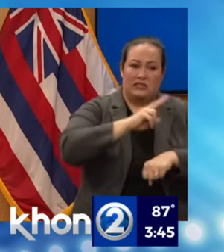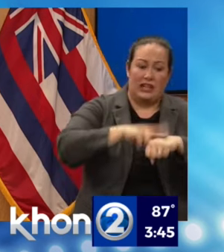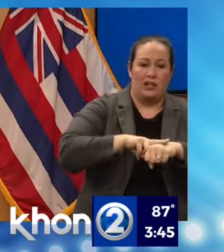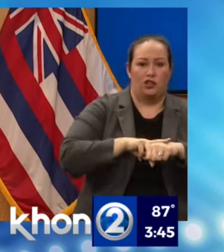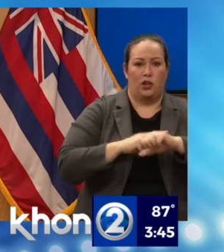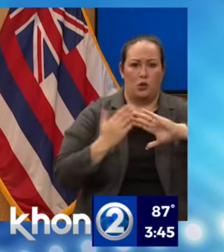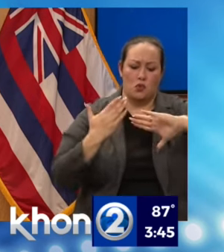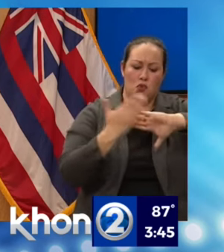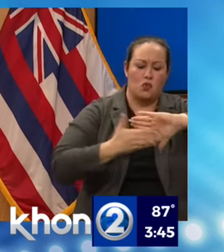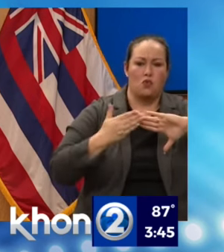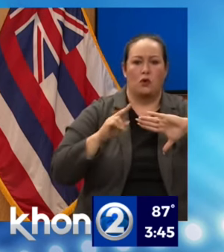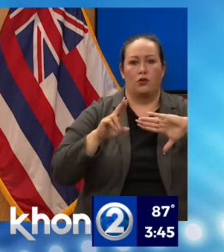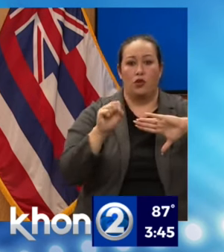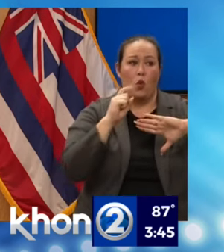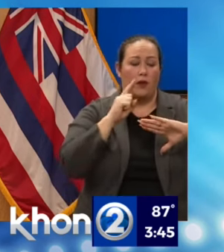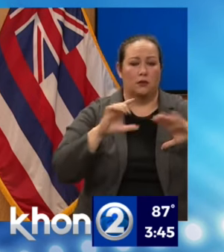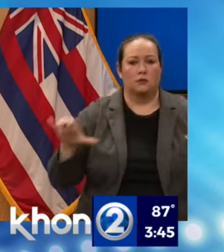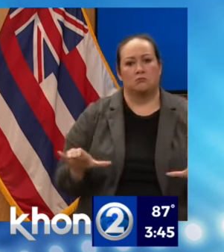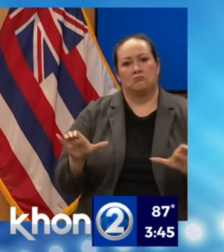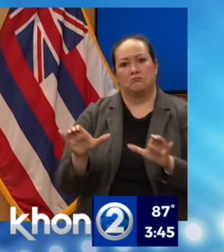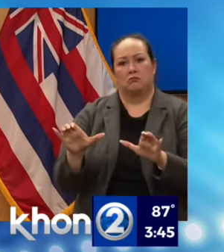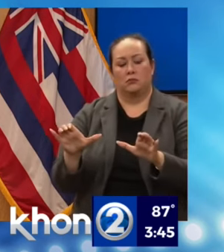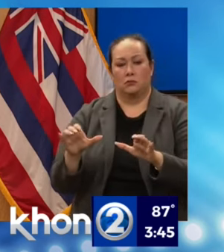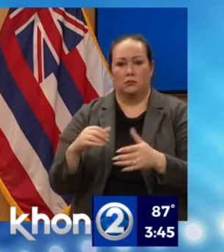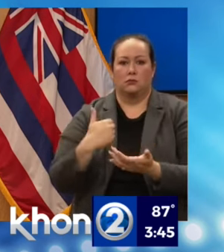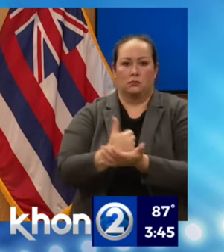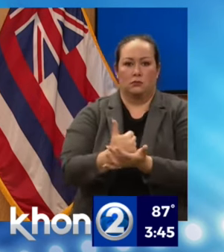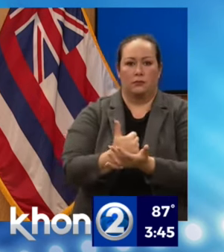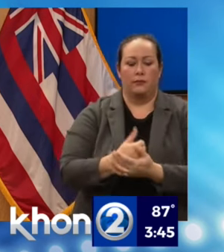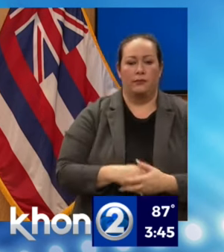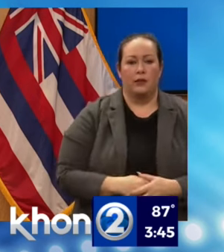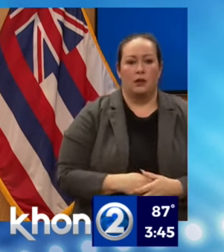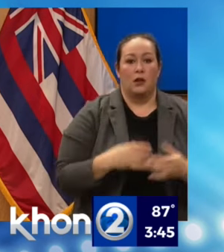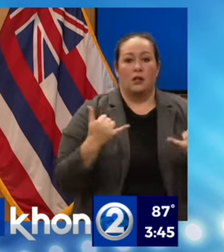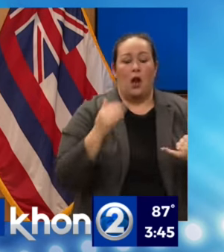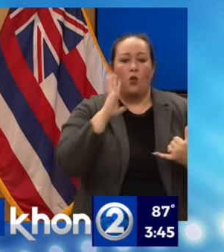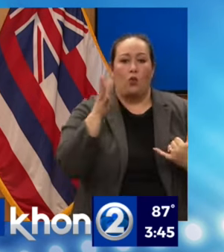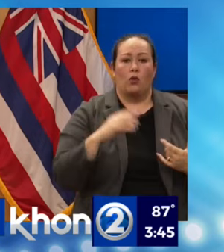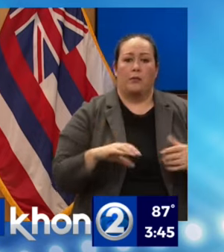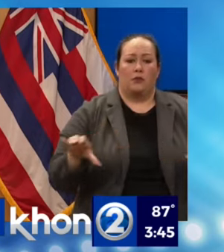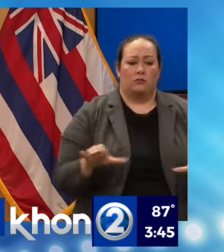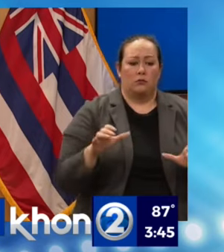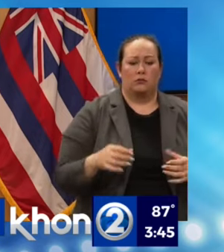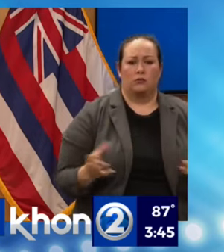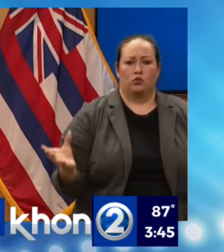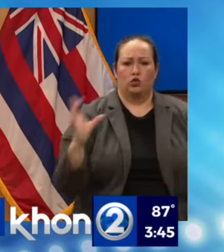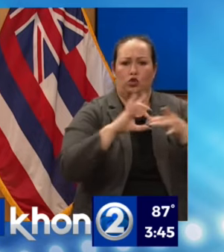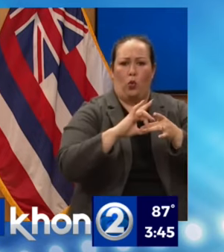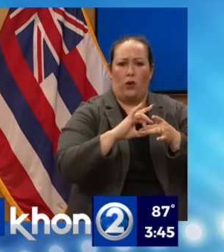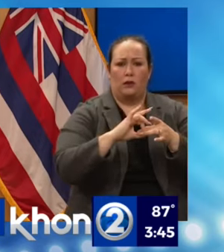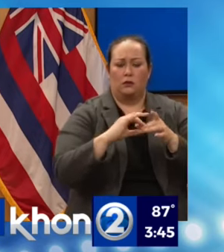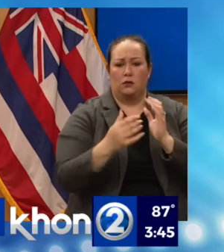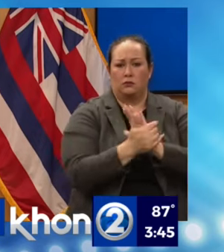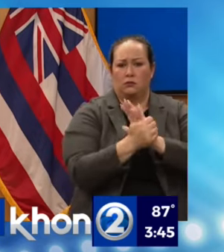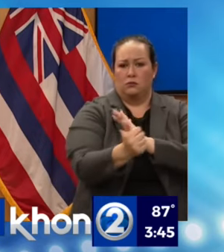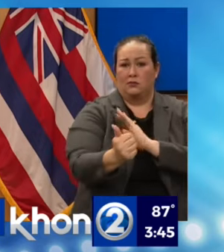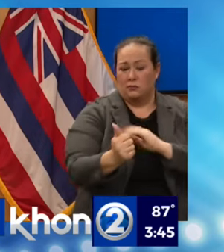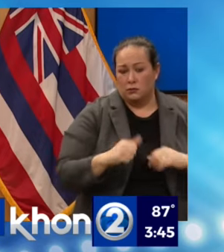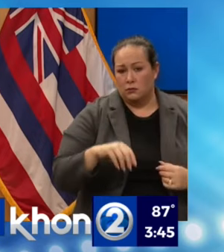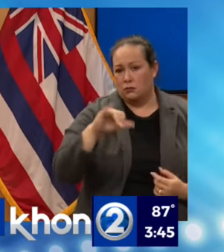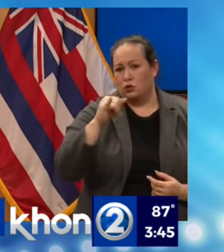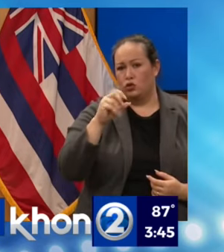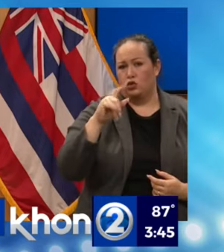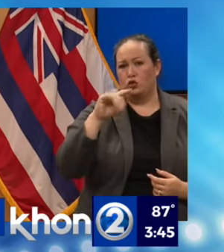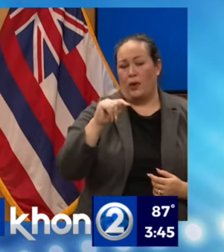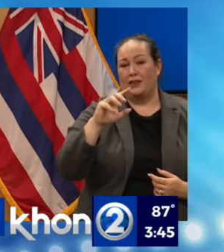Because of what I saw, we'll be activating what we call the Joint Task Force 5-0, so that's a dual-status commander.